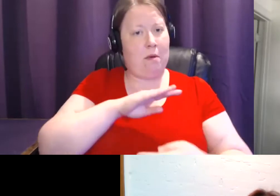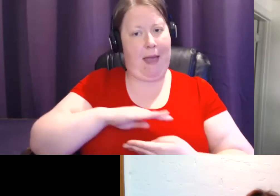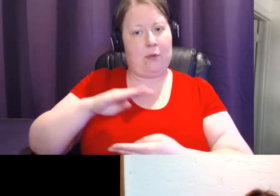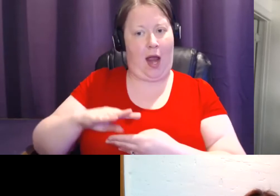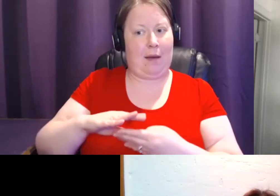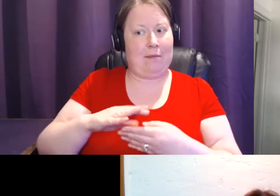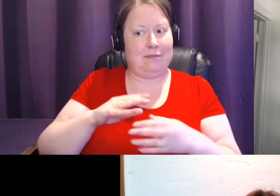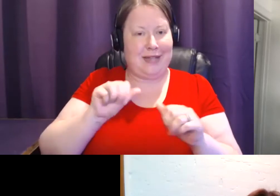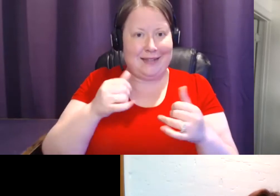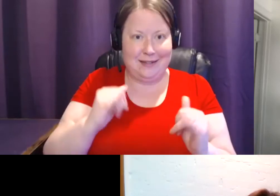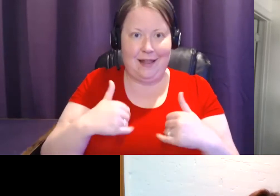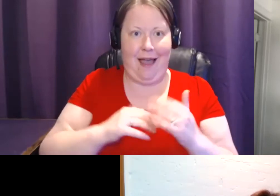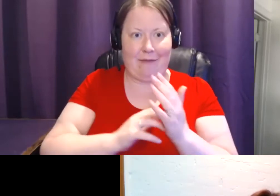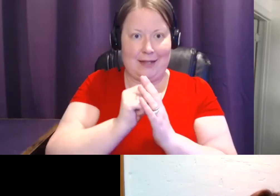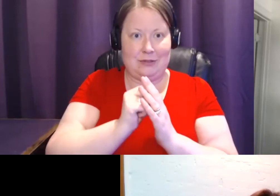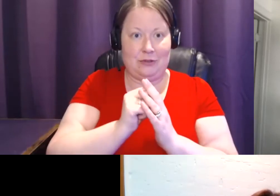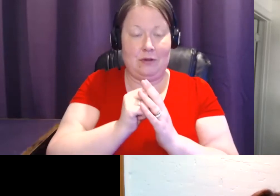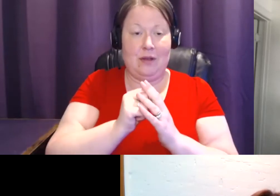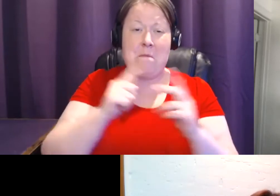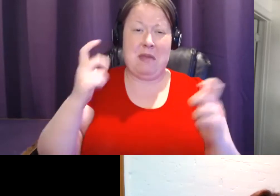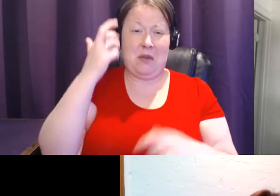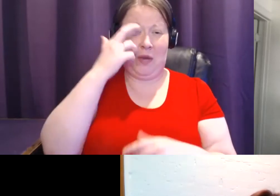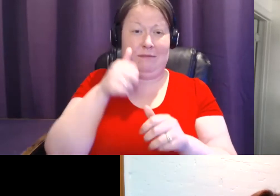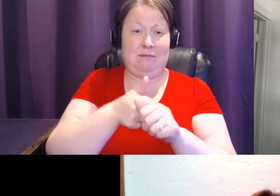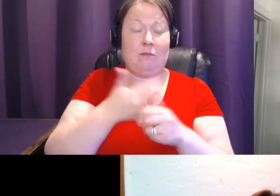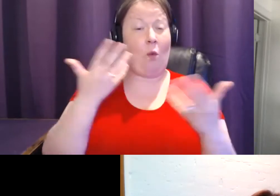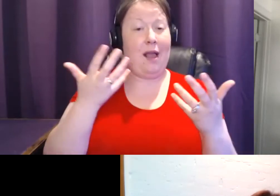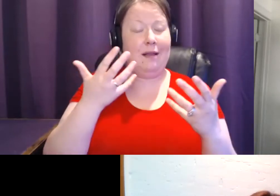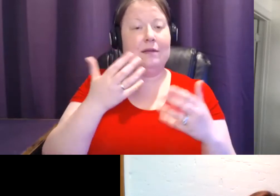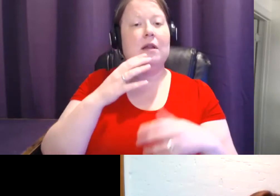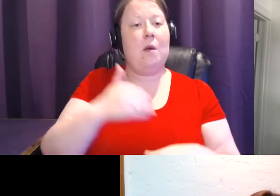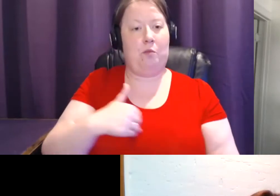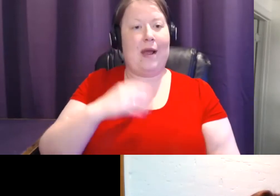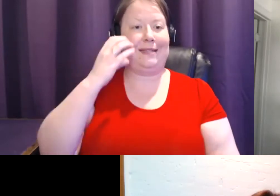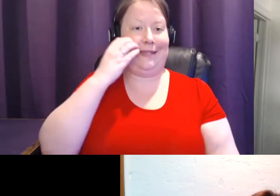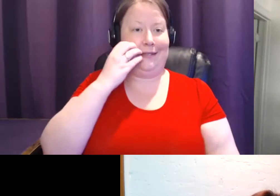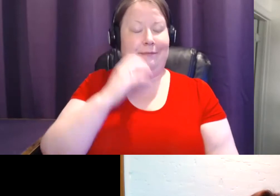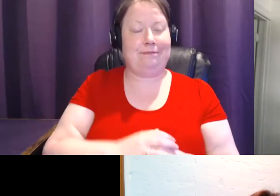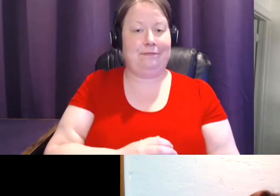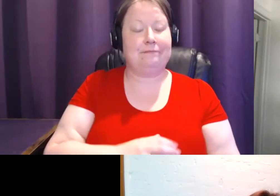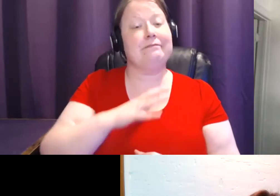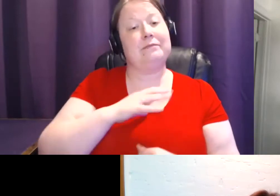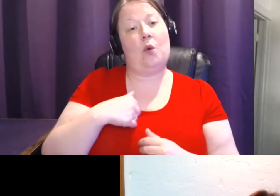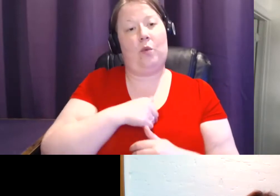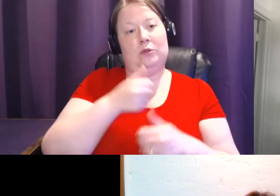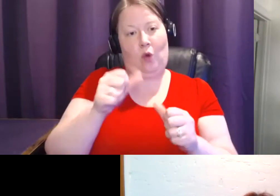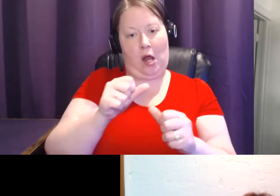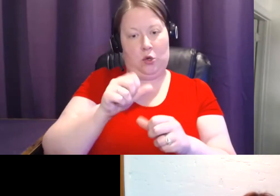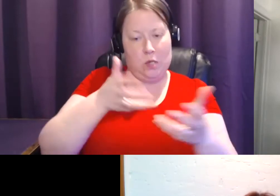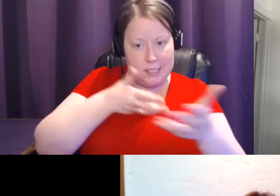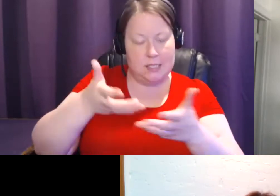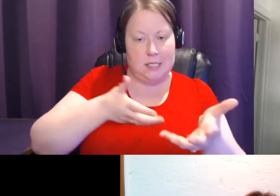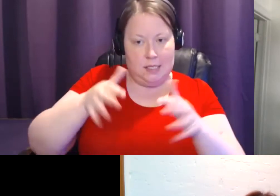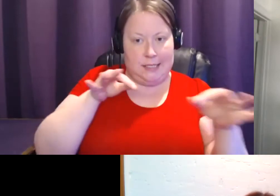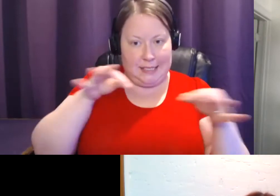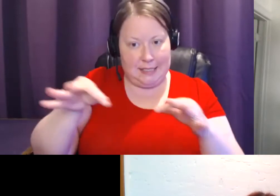reason for that is breast density. So we are trying to work with physicians to explain to them the importance